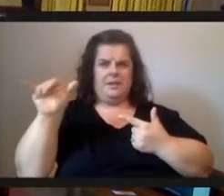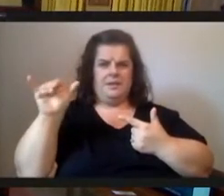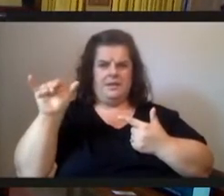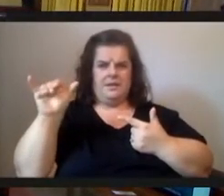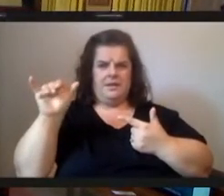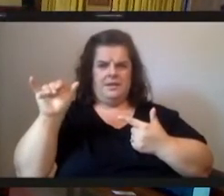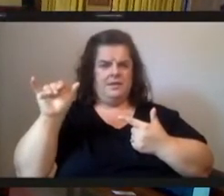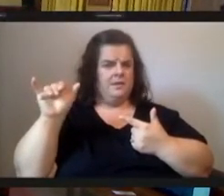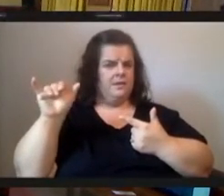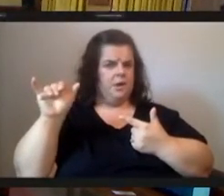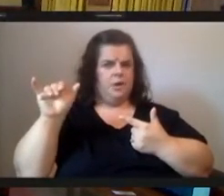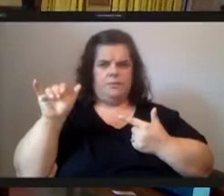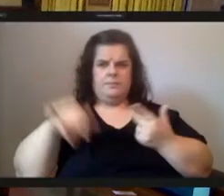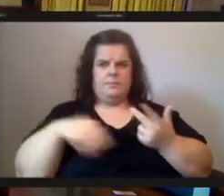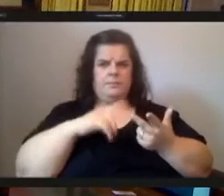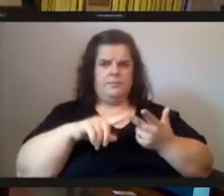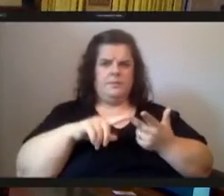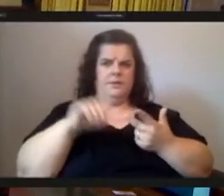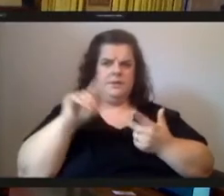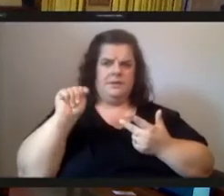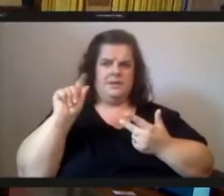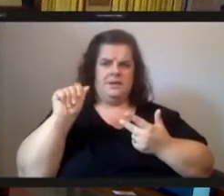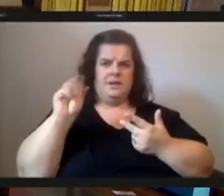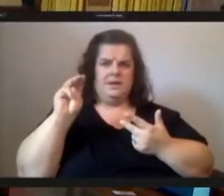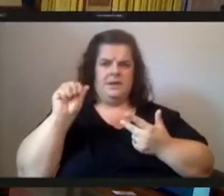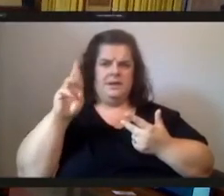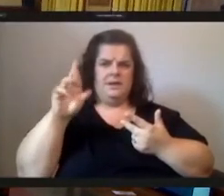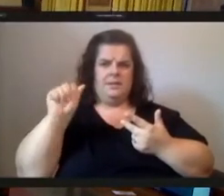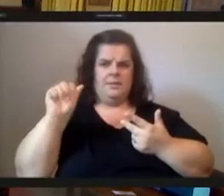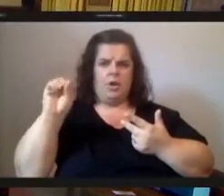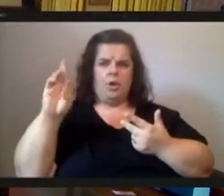if not tamara o'brien